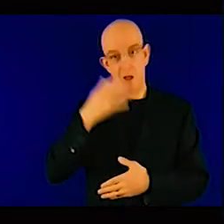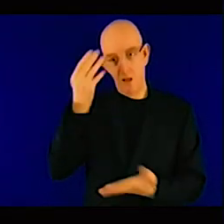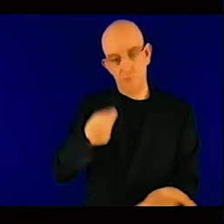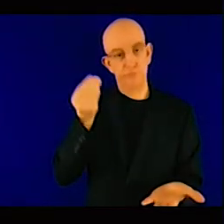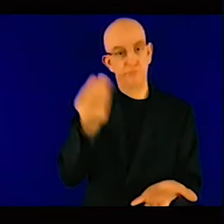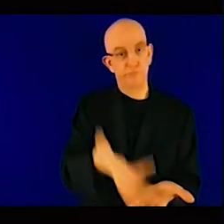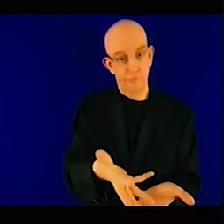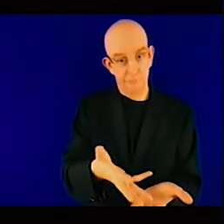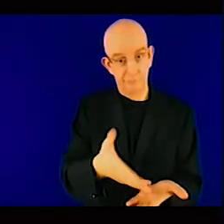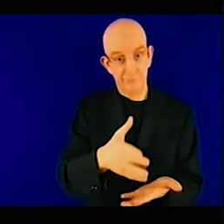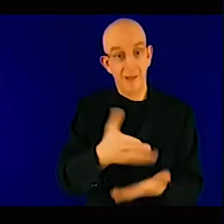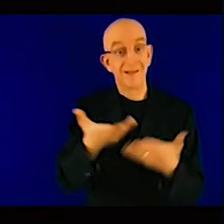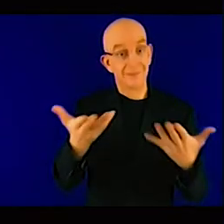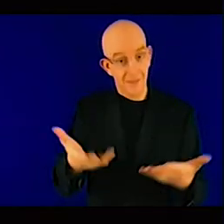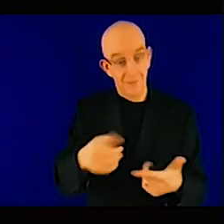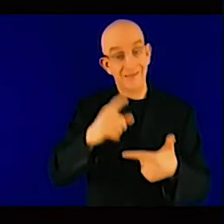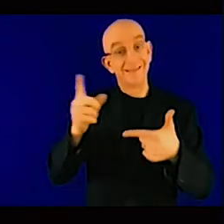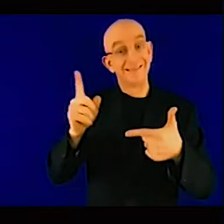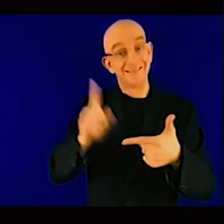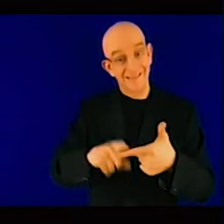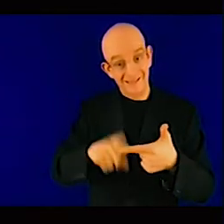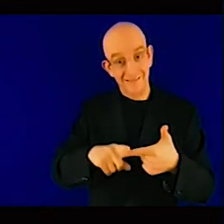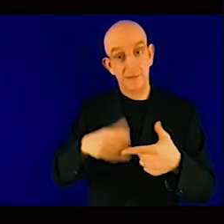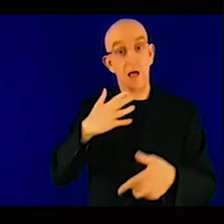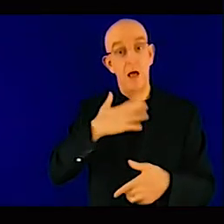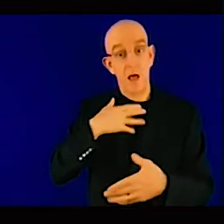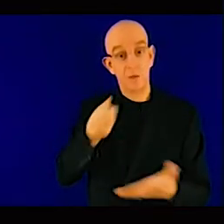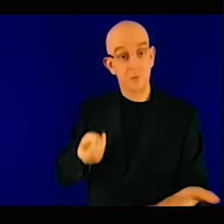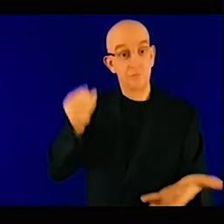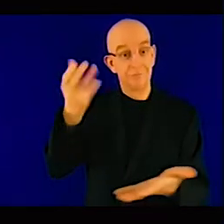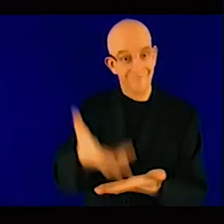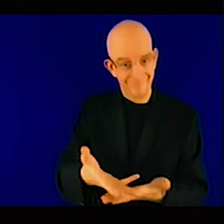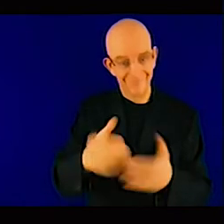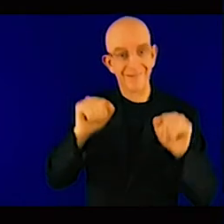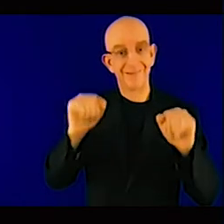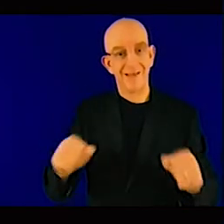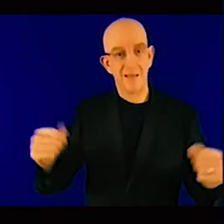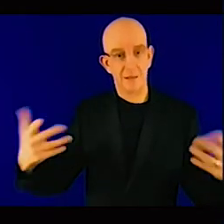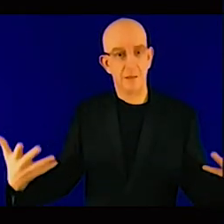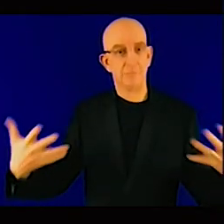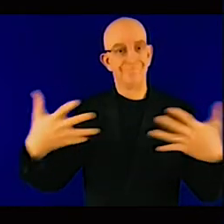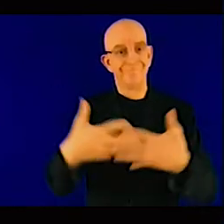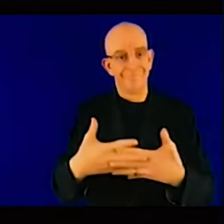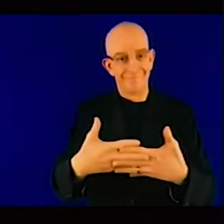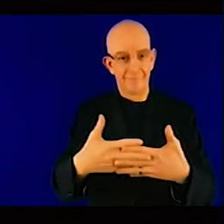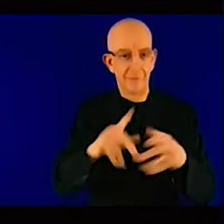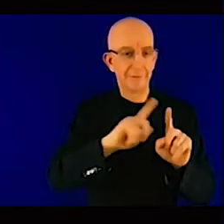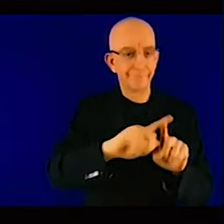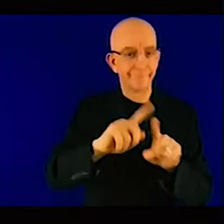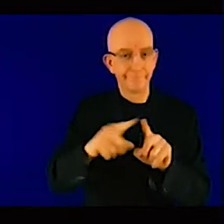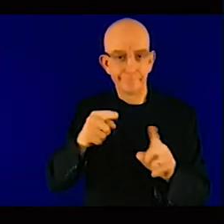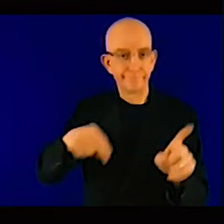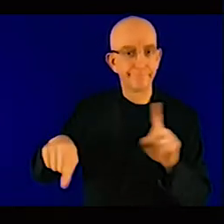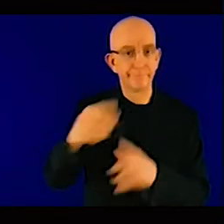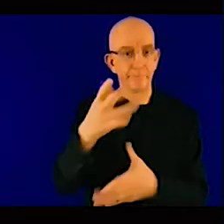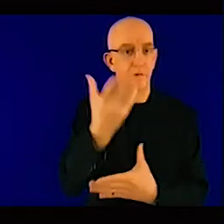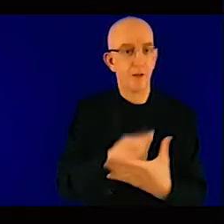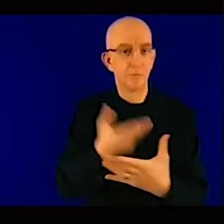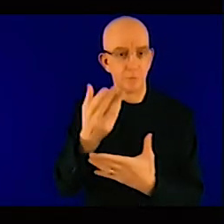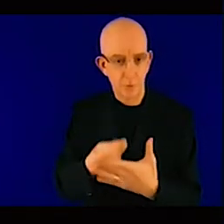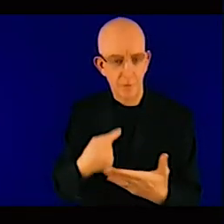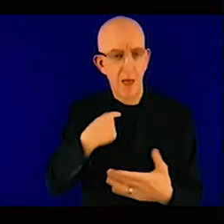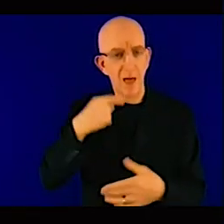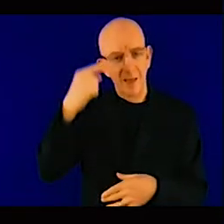factors of the absorption capacity. think one of the speakers has already mentioned that. Because if we put priority in